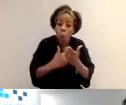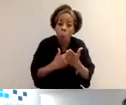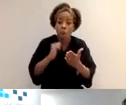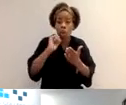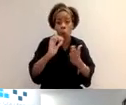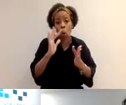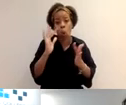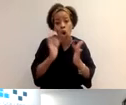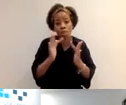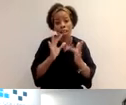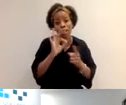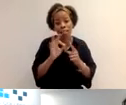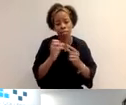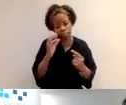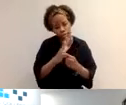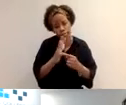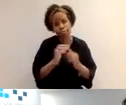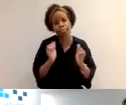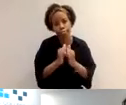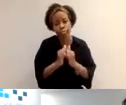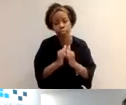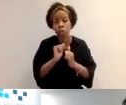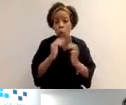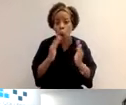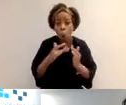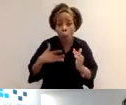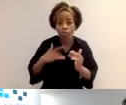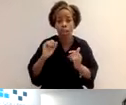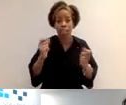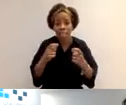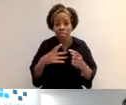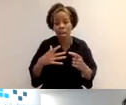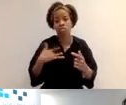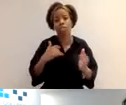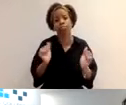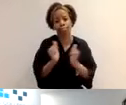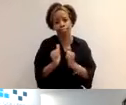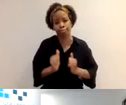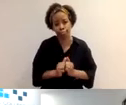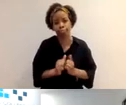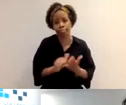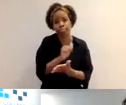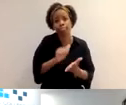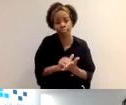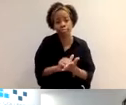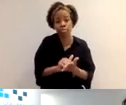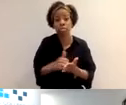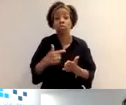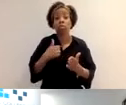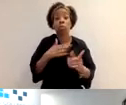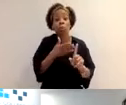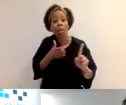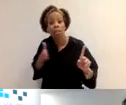date, but most importantly, your email address and your home address are up to date with us. Um, and you know, we will contact you separately,